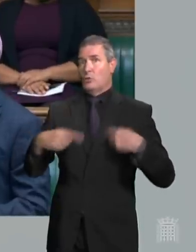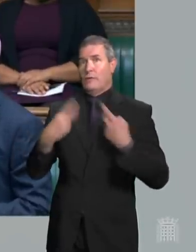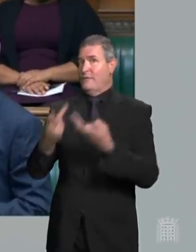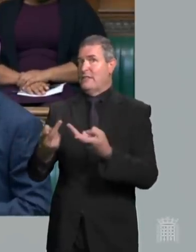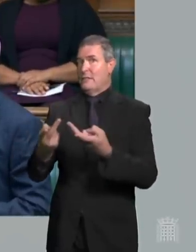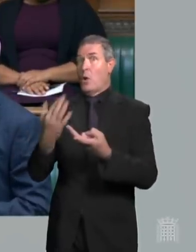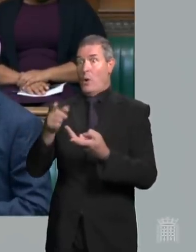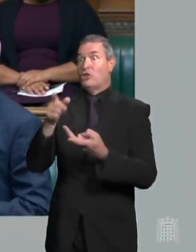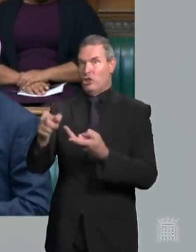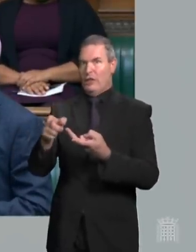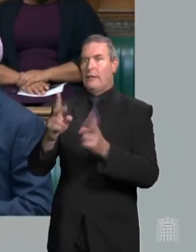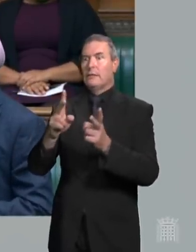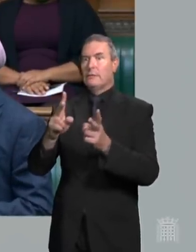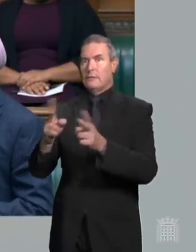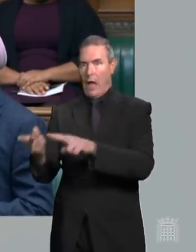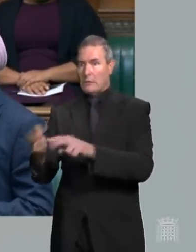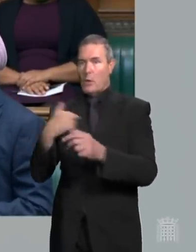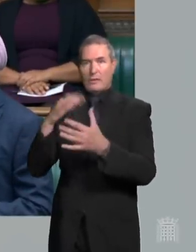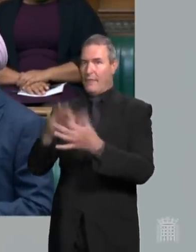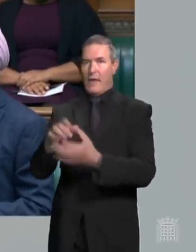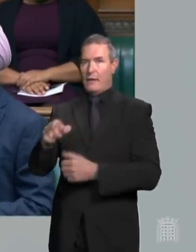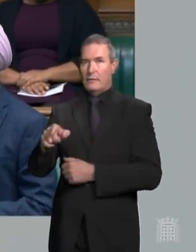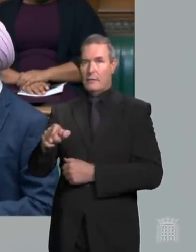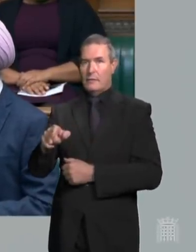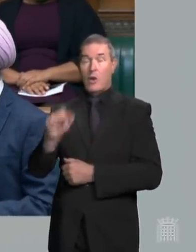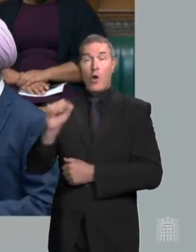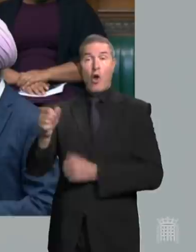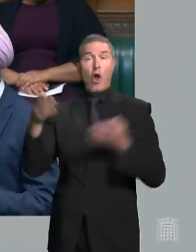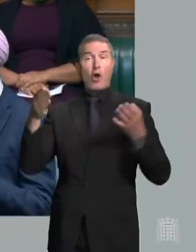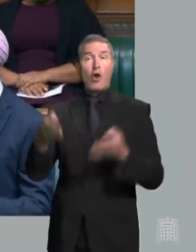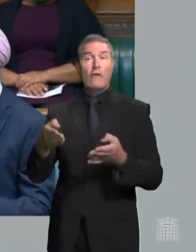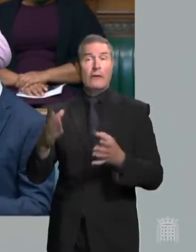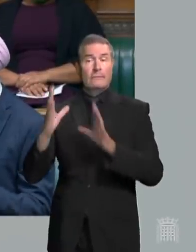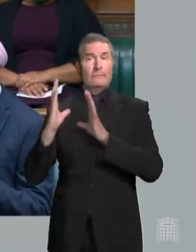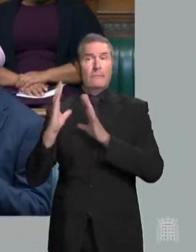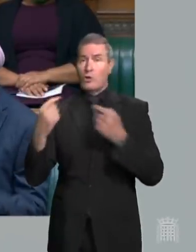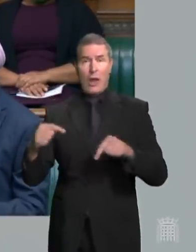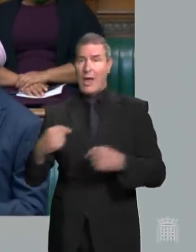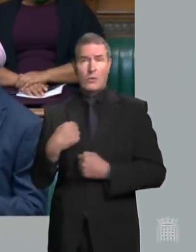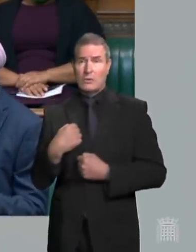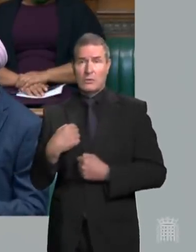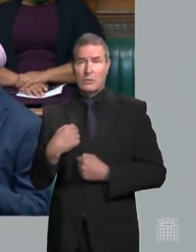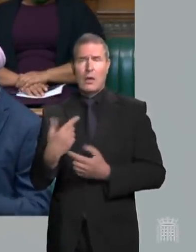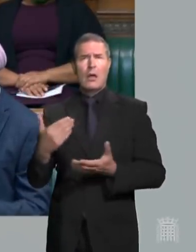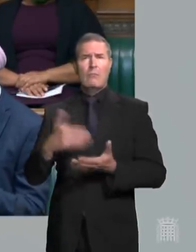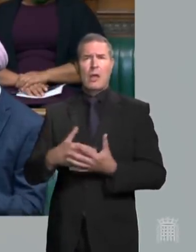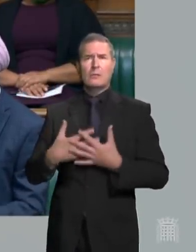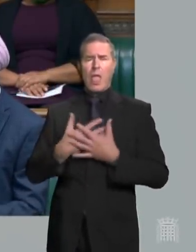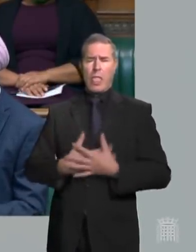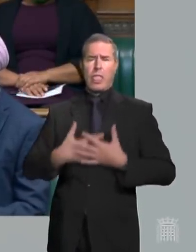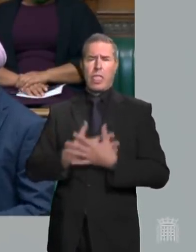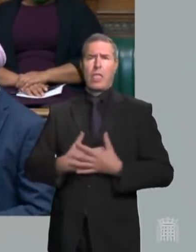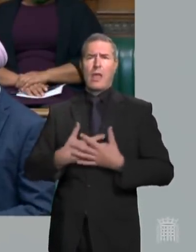comfort her in her final moments I couldn't even carry her coffin on my shoulders I also had to endure the agony of watching alone